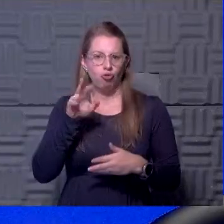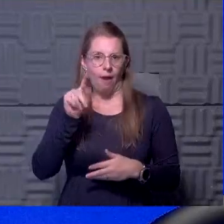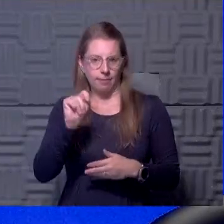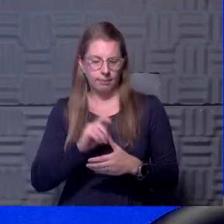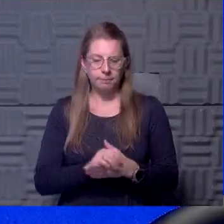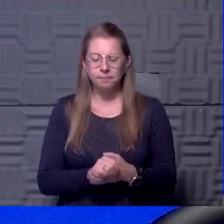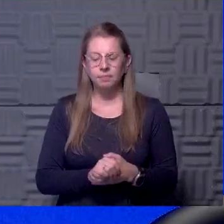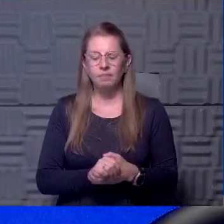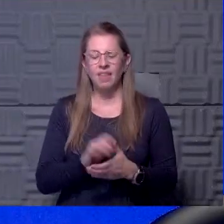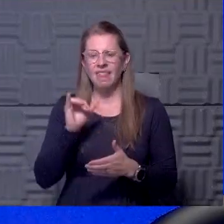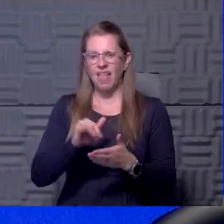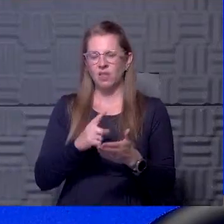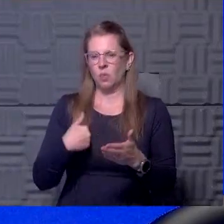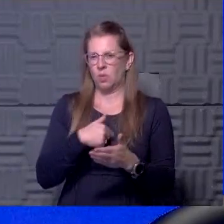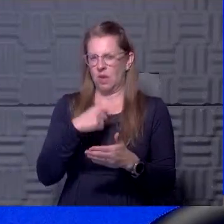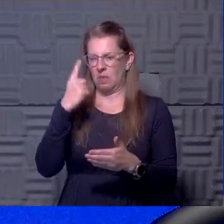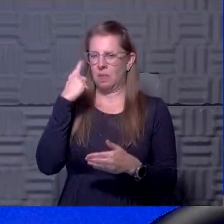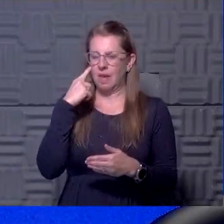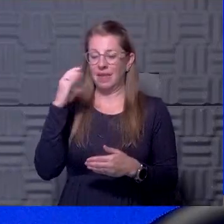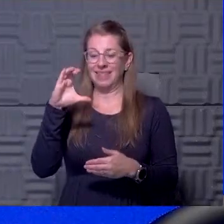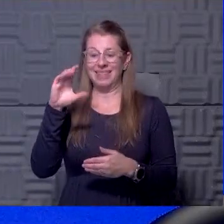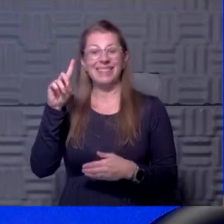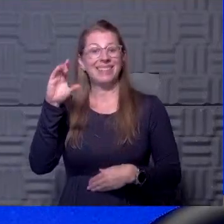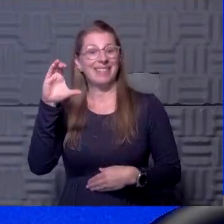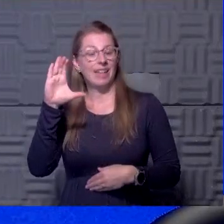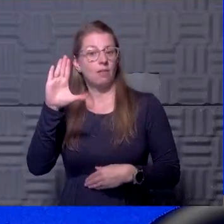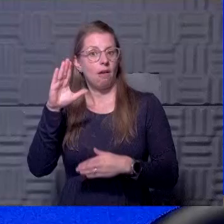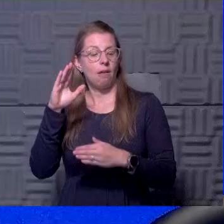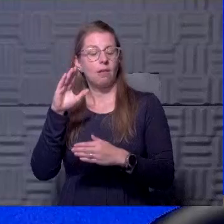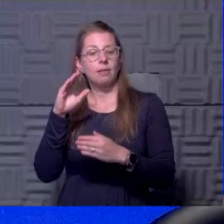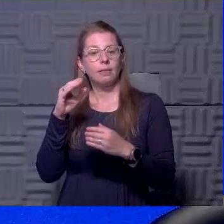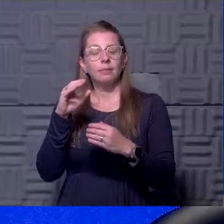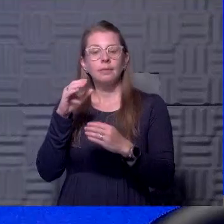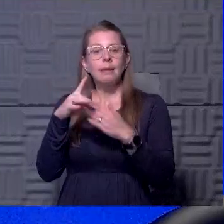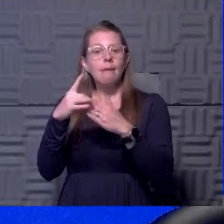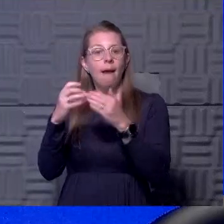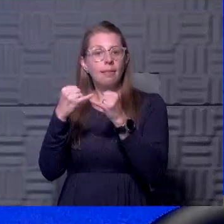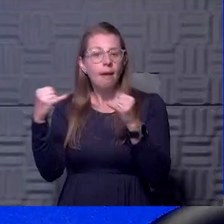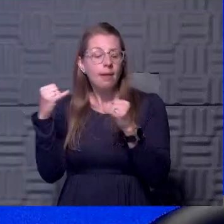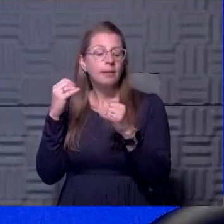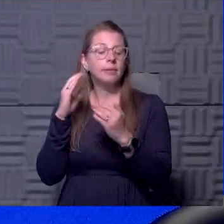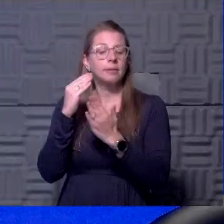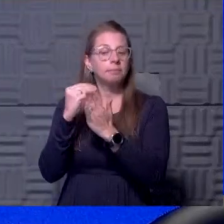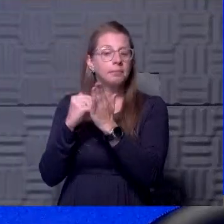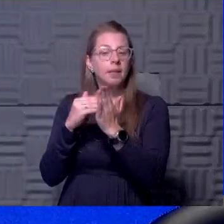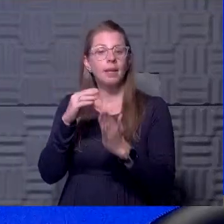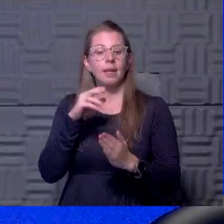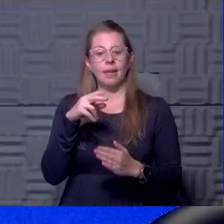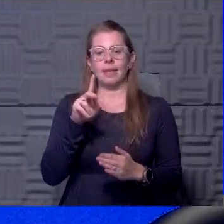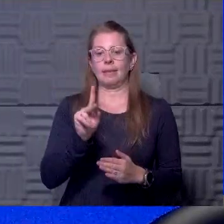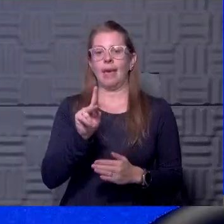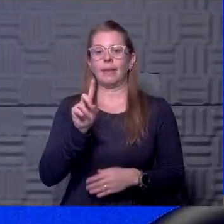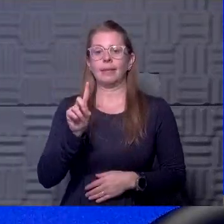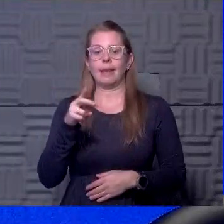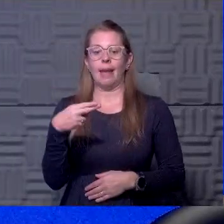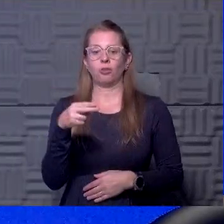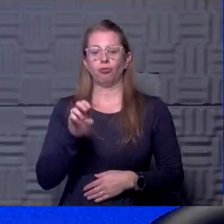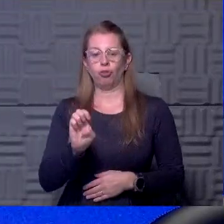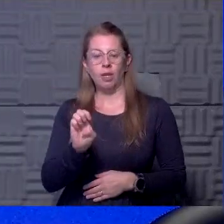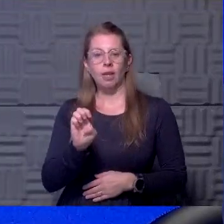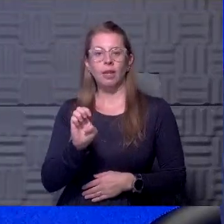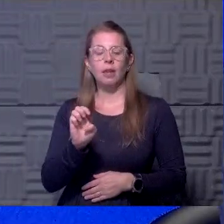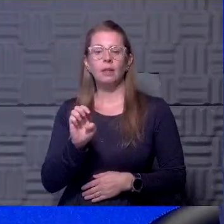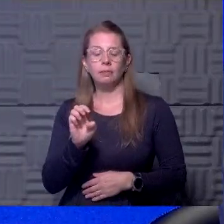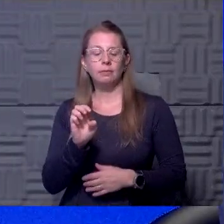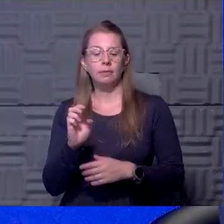And that is what, um, the CDC guidelines are based on those references. that is what the KDHE guidelines are based on those references.